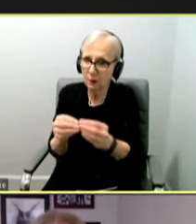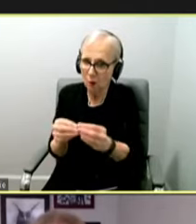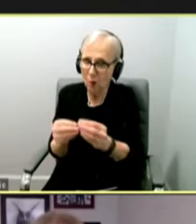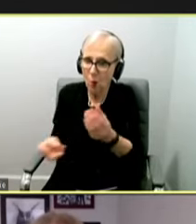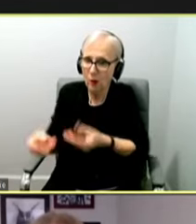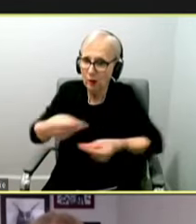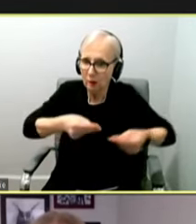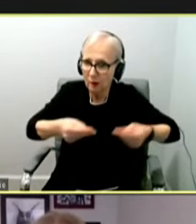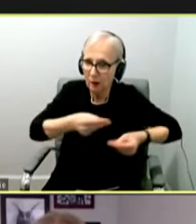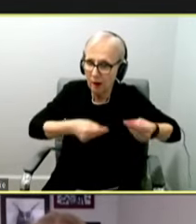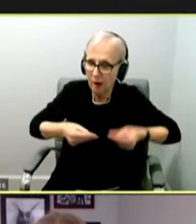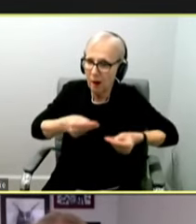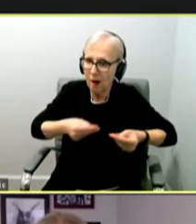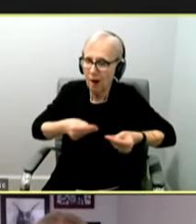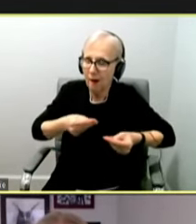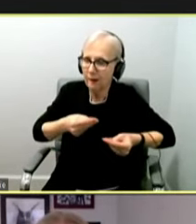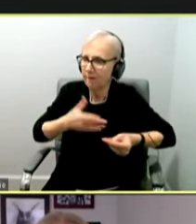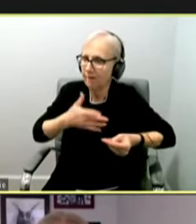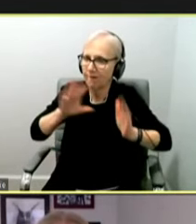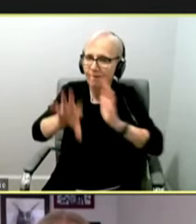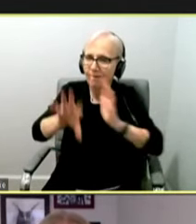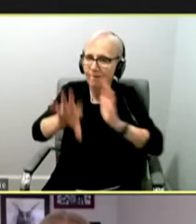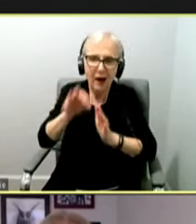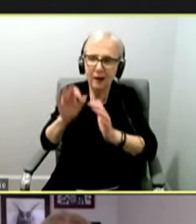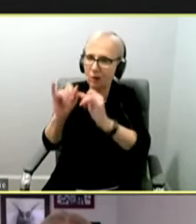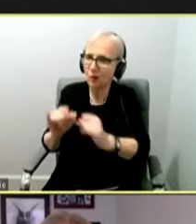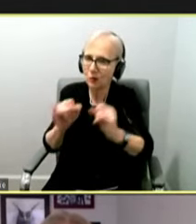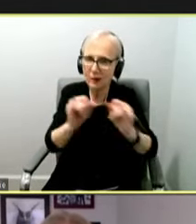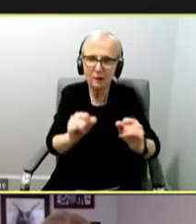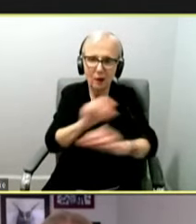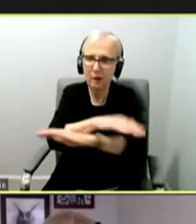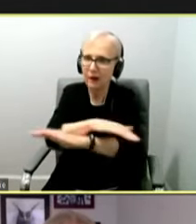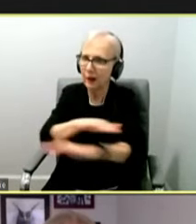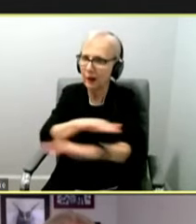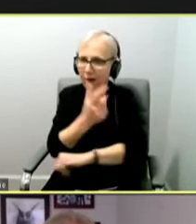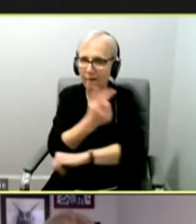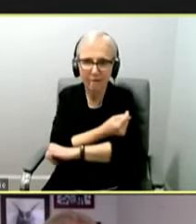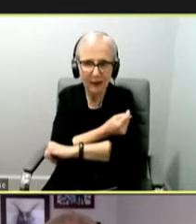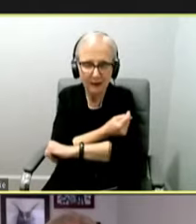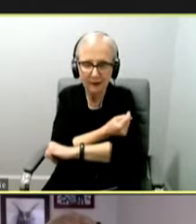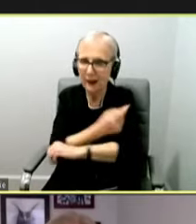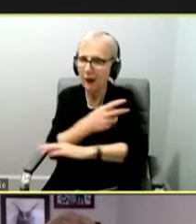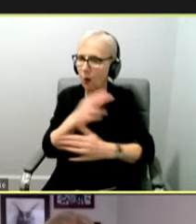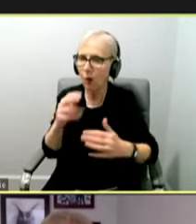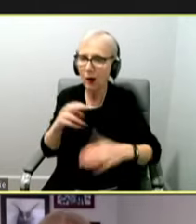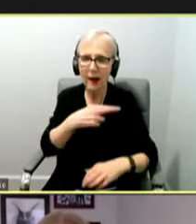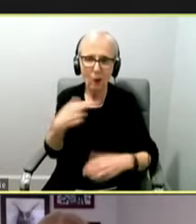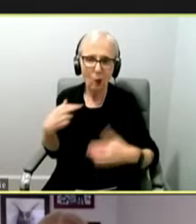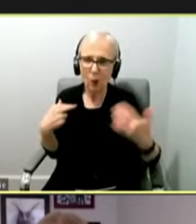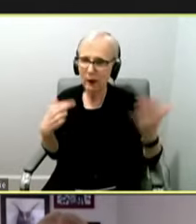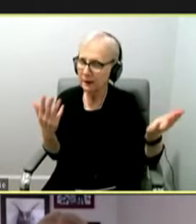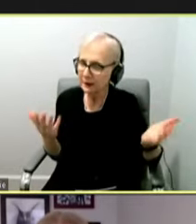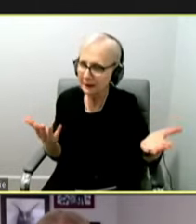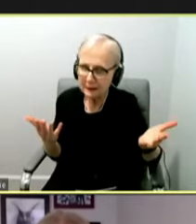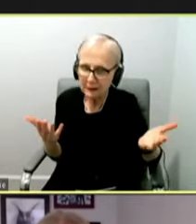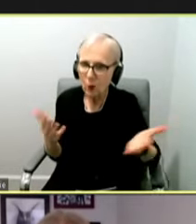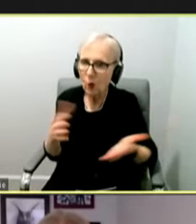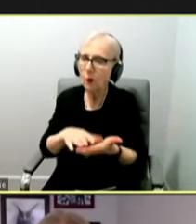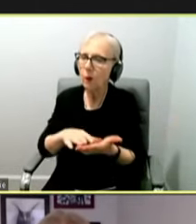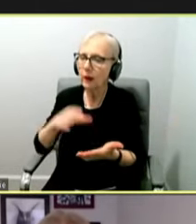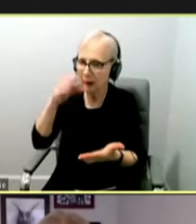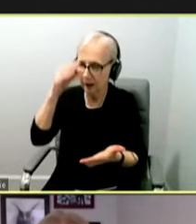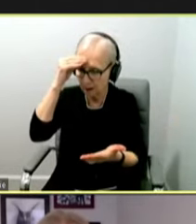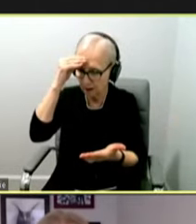are even more efficient at finding individuals that are unvaccinated and at risk. And so I think the takeaway here is that